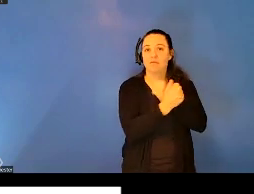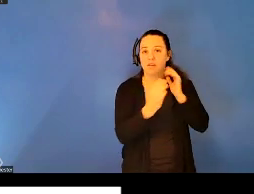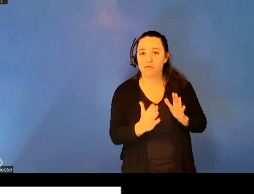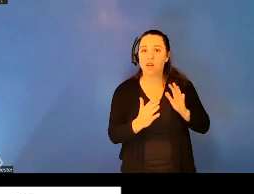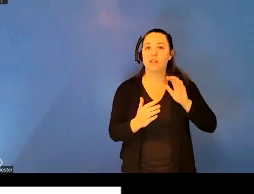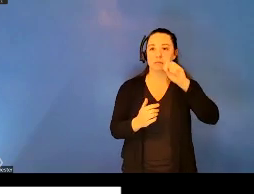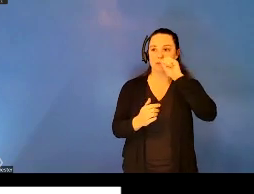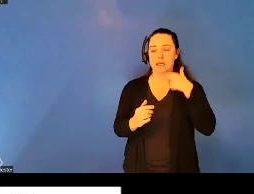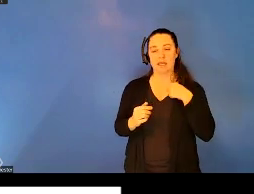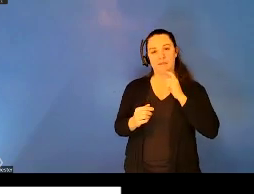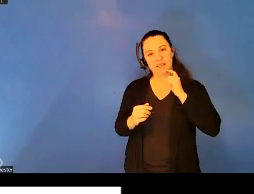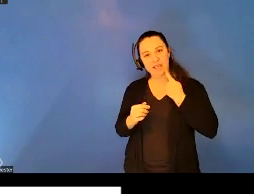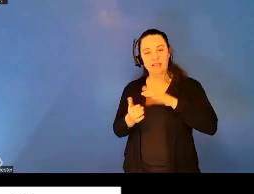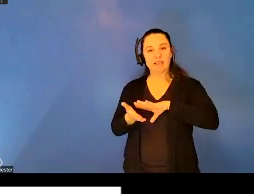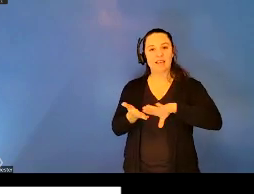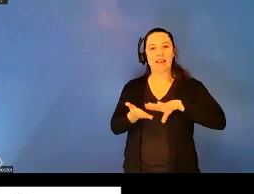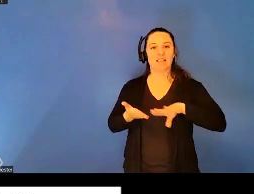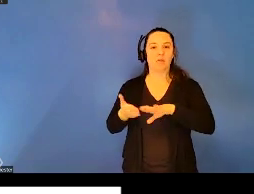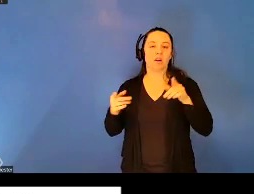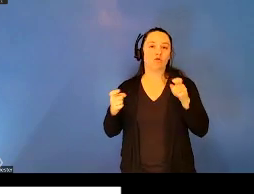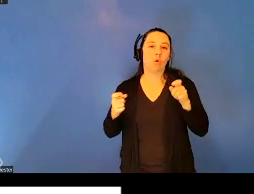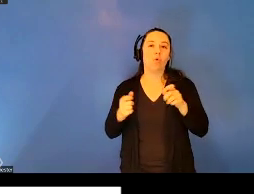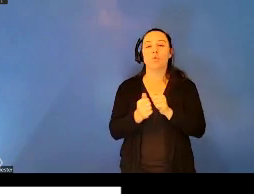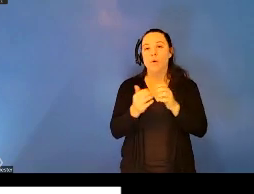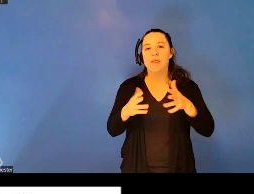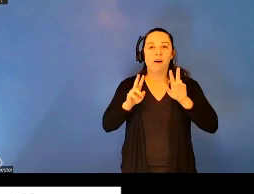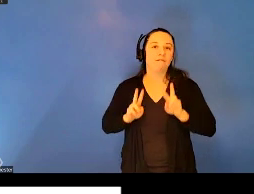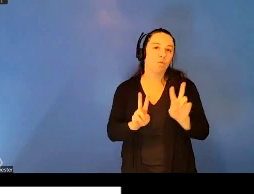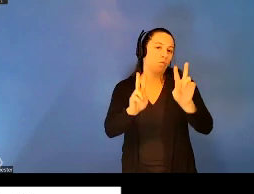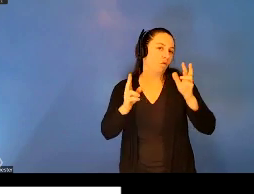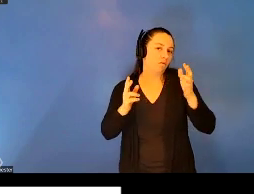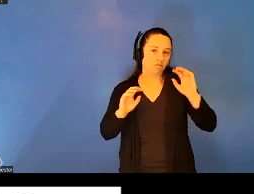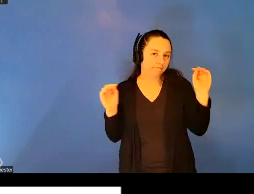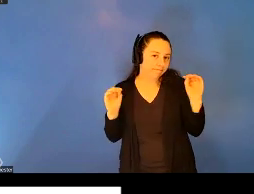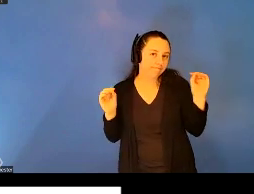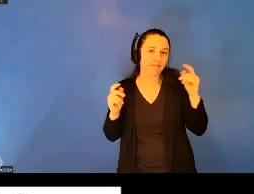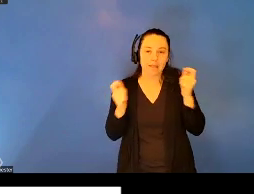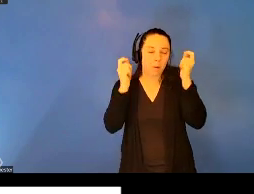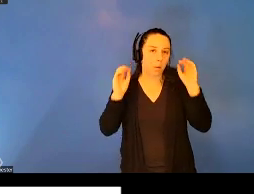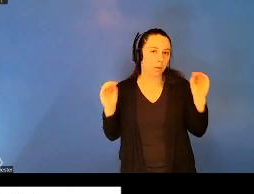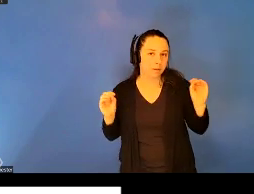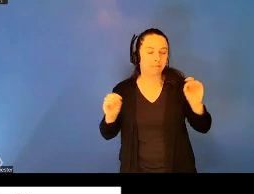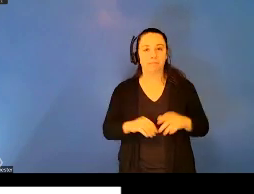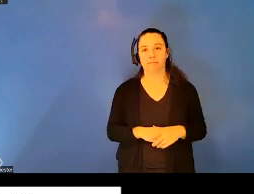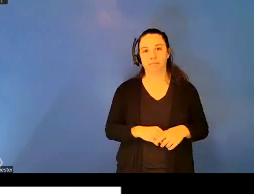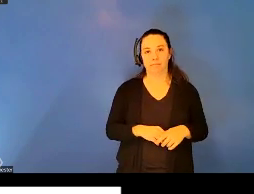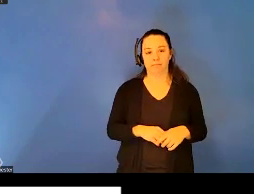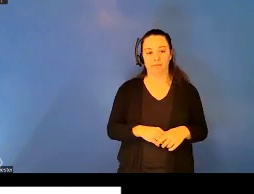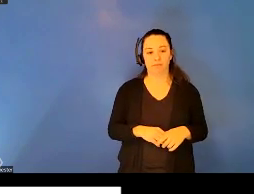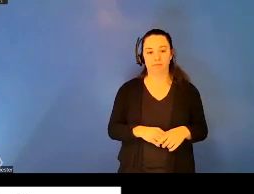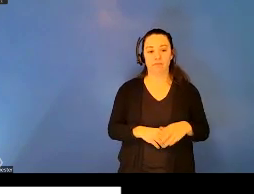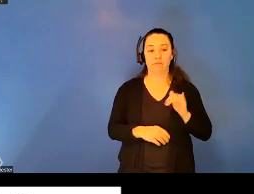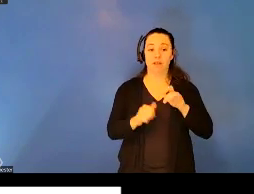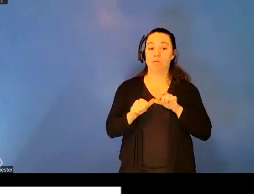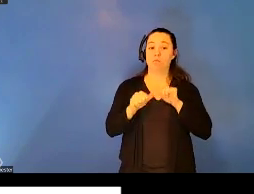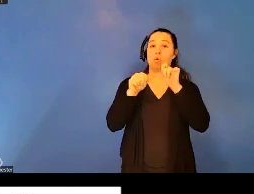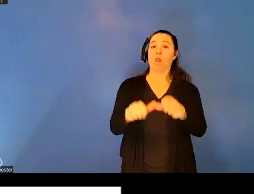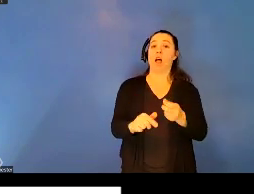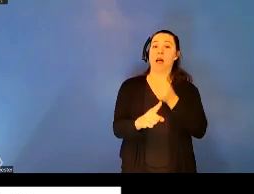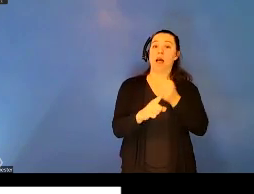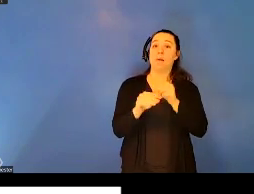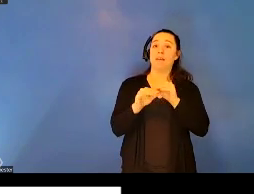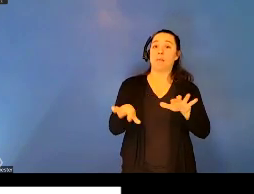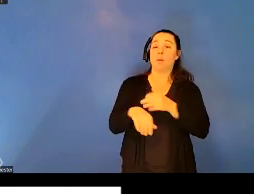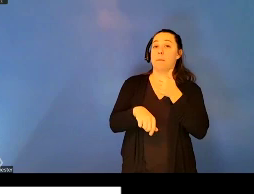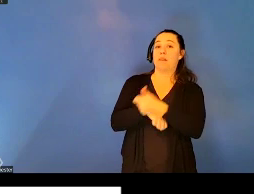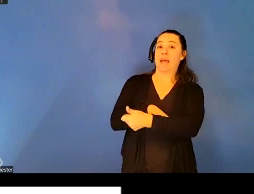with formal ceremonies, without formal ceremonies carried out by their families. The prolonged epidemic was blamed on, quote